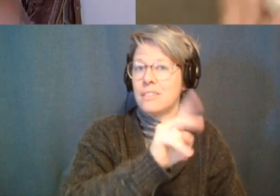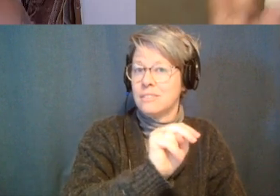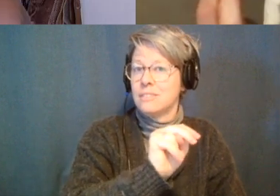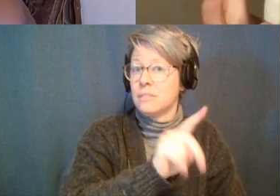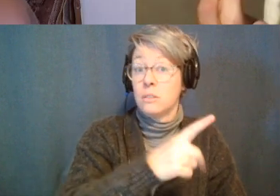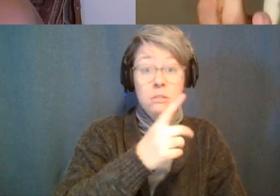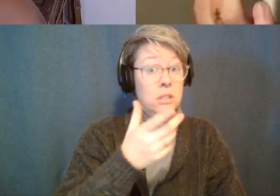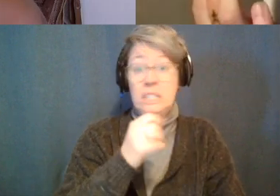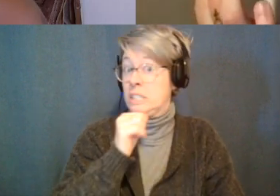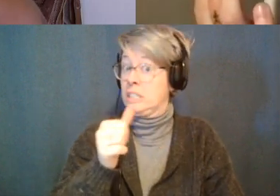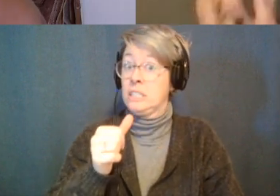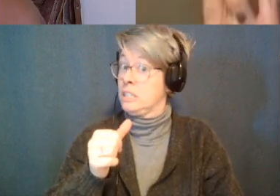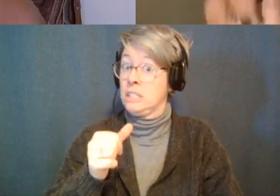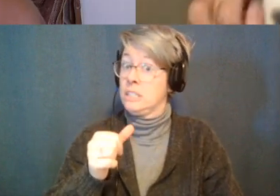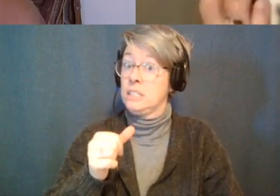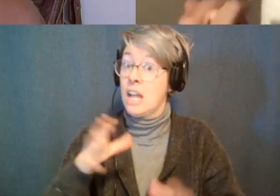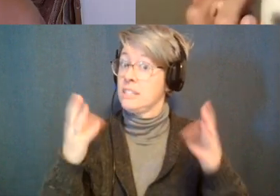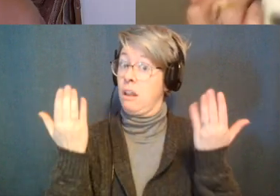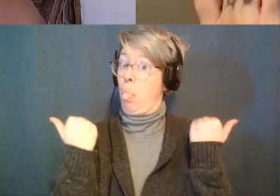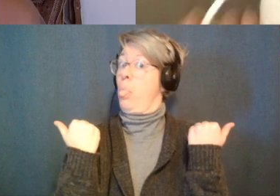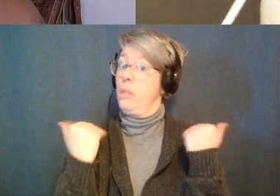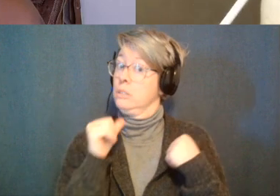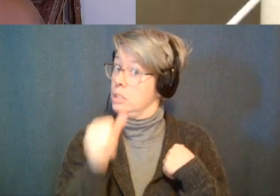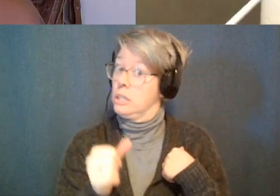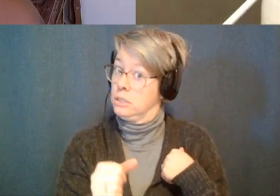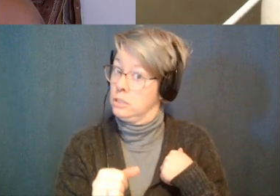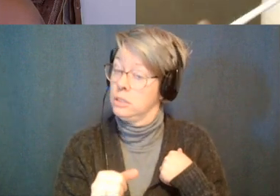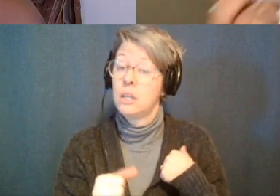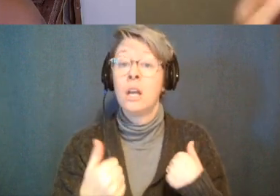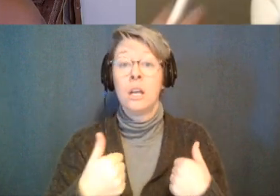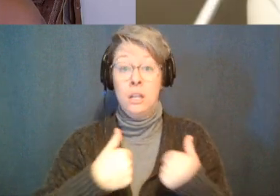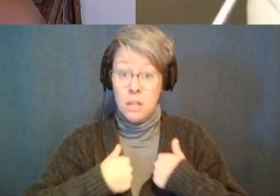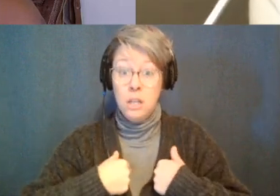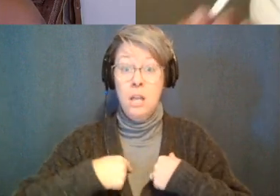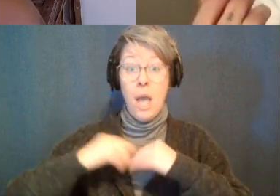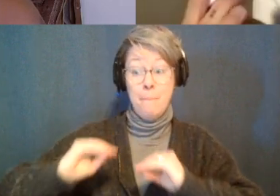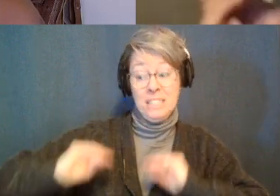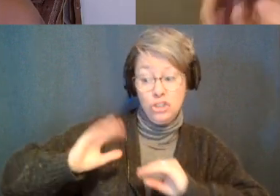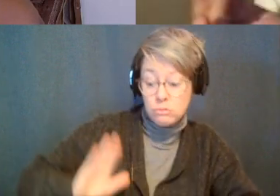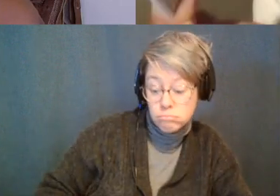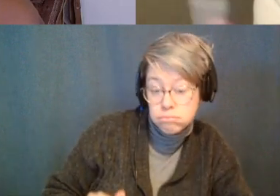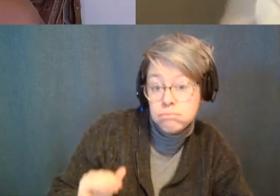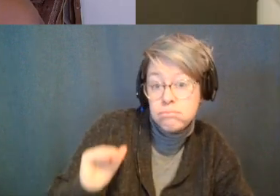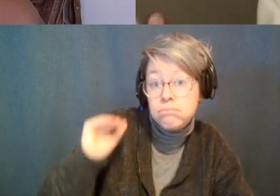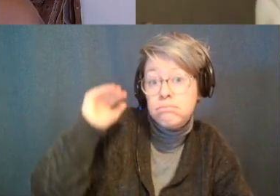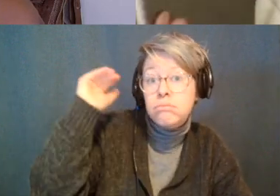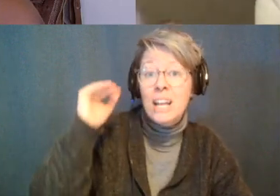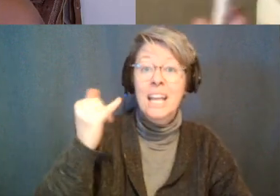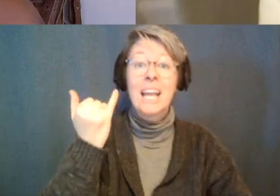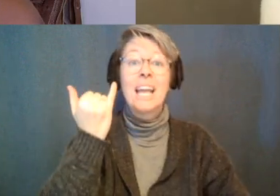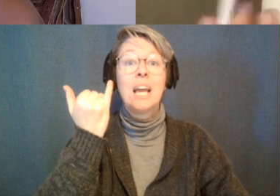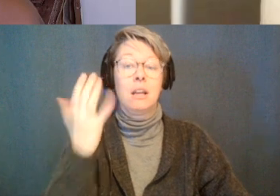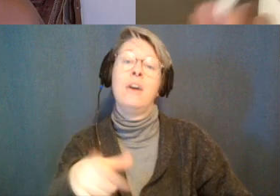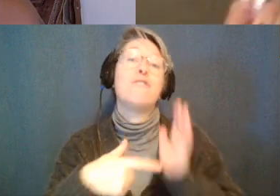am literally conditioned to for example chase someone down the highway